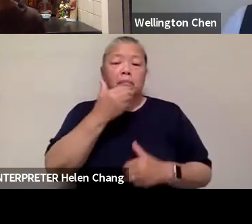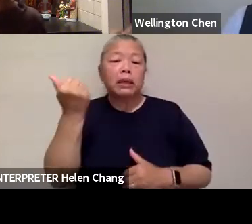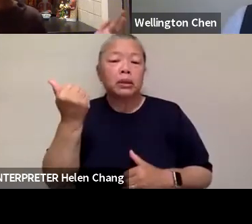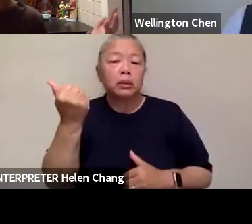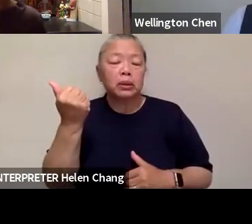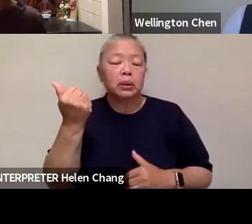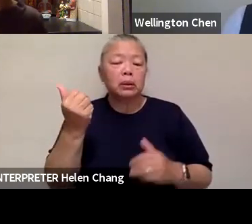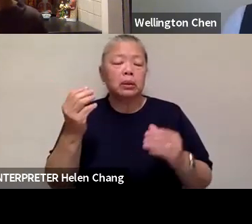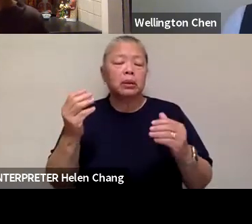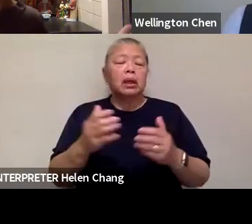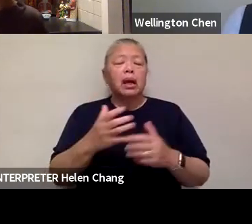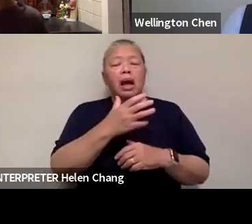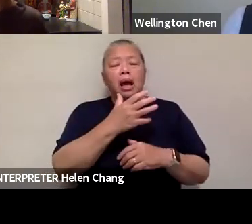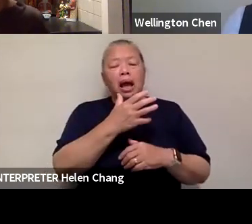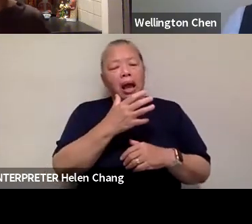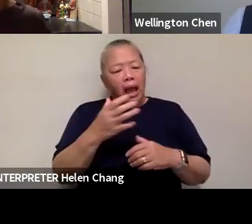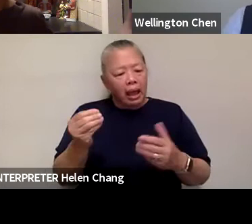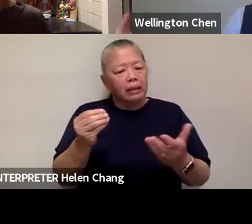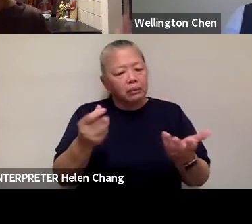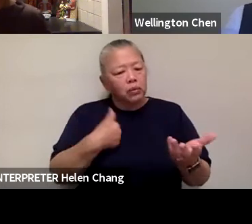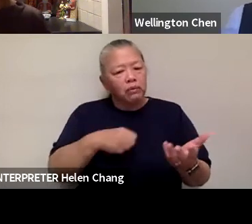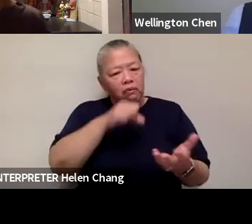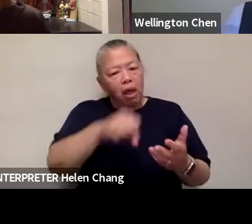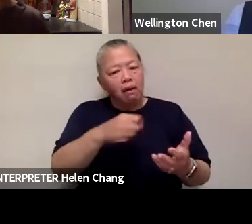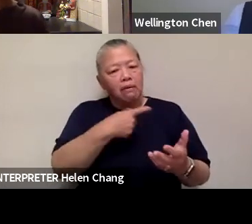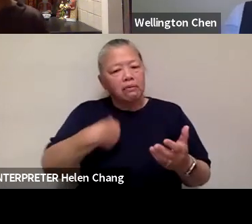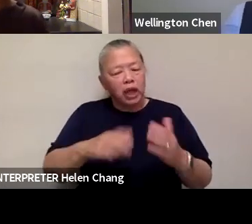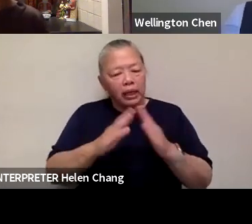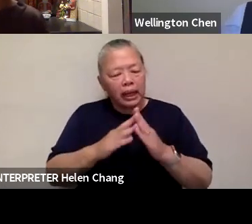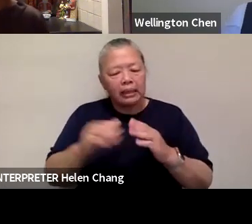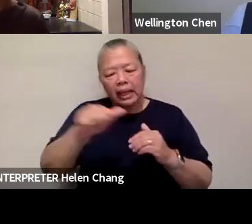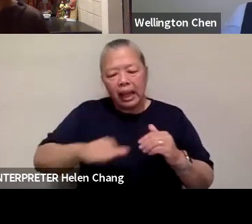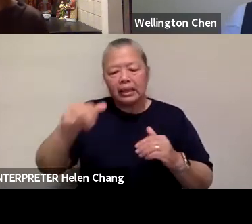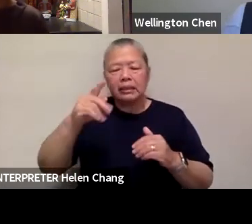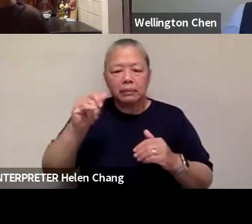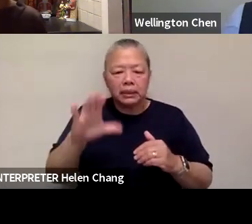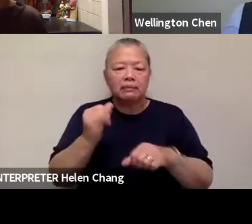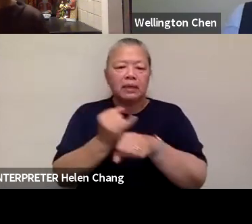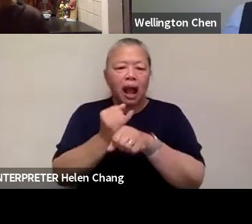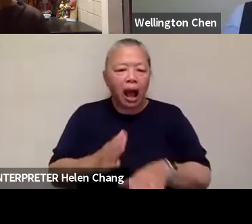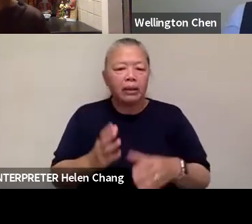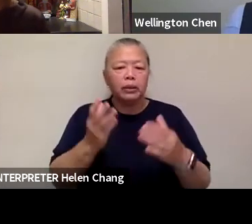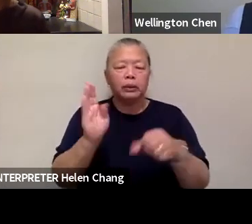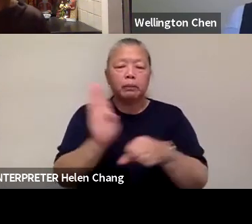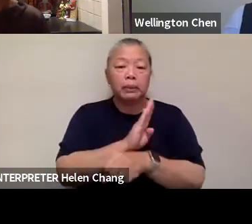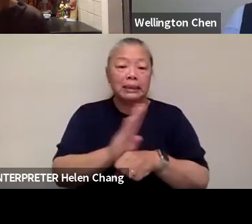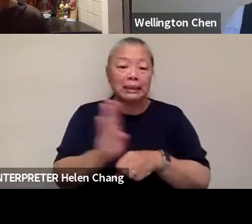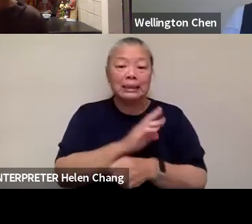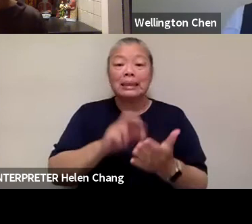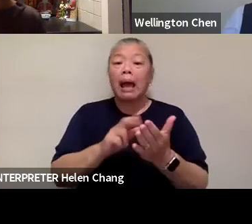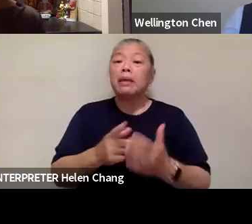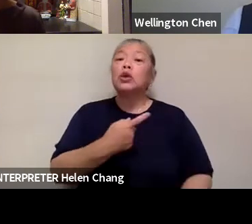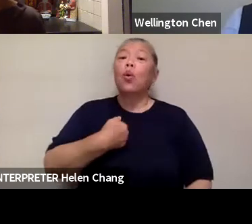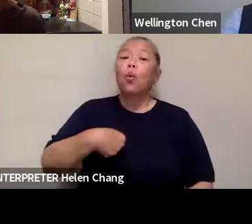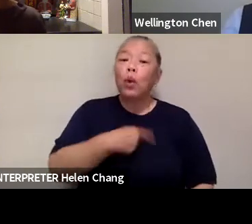and Asian American Pacific Islander businesses, we have to show up. We have to bring them business.